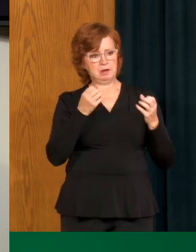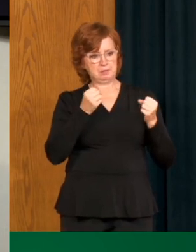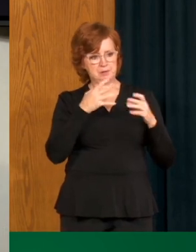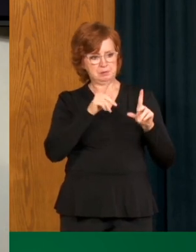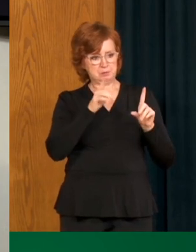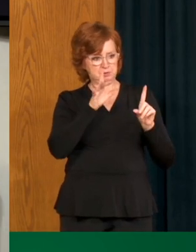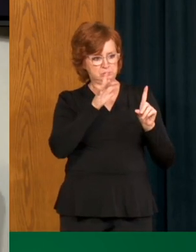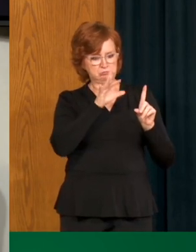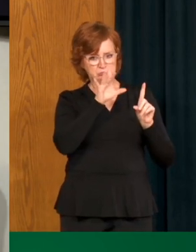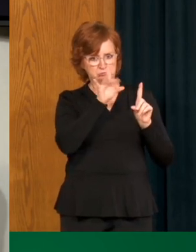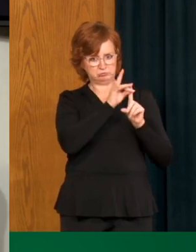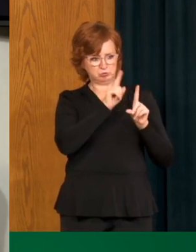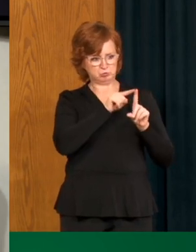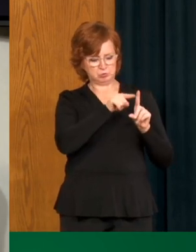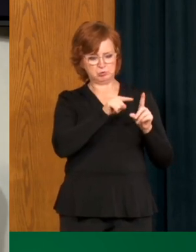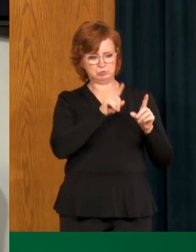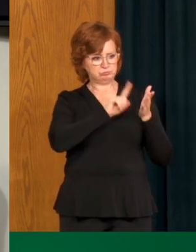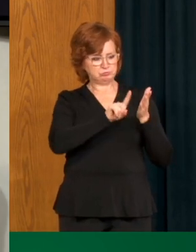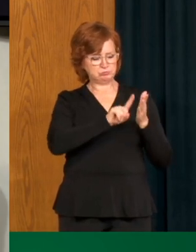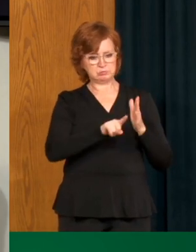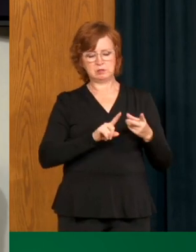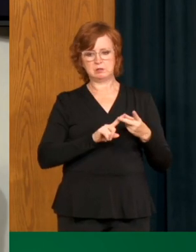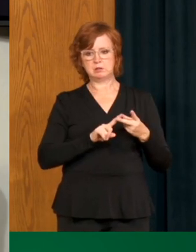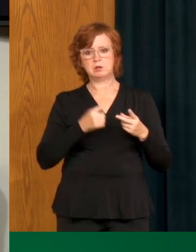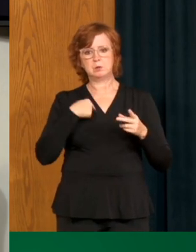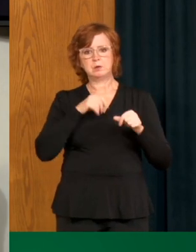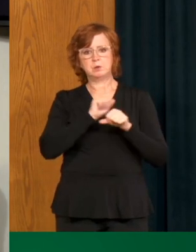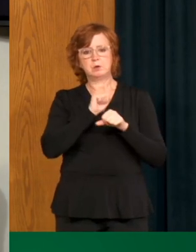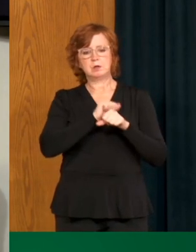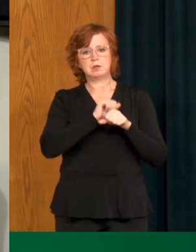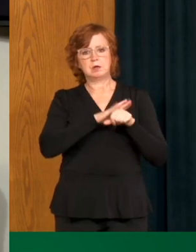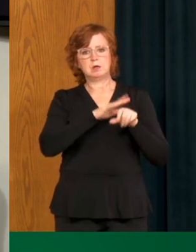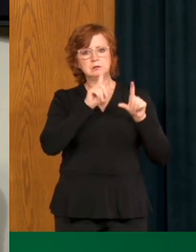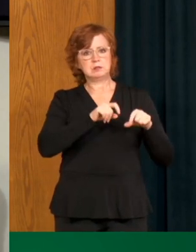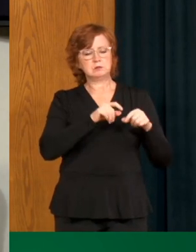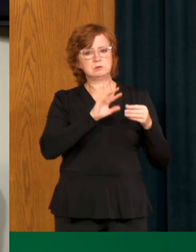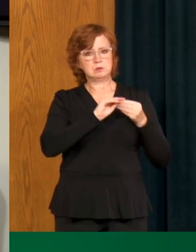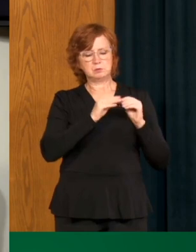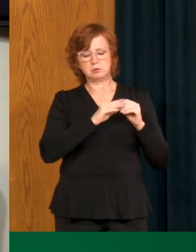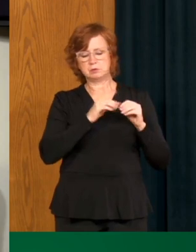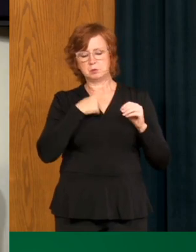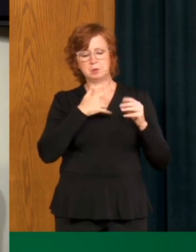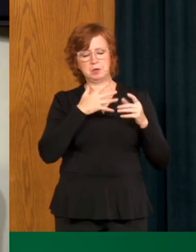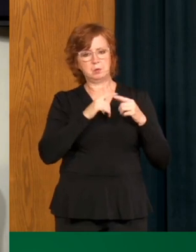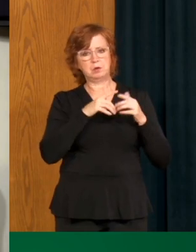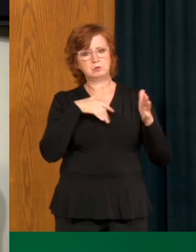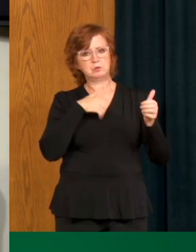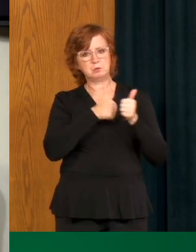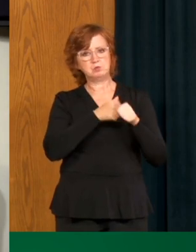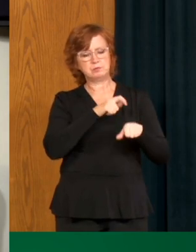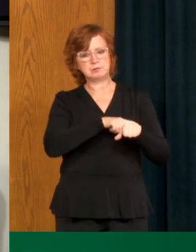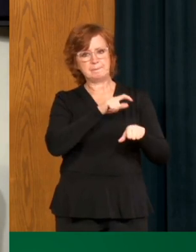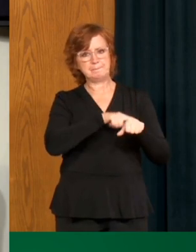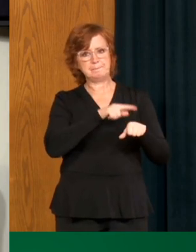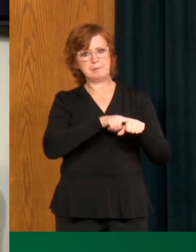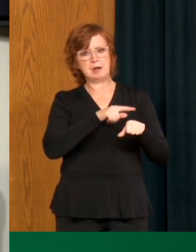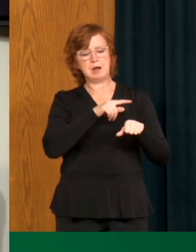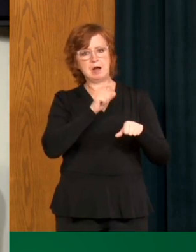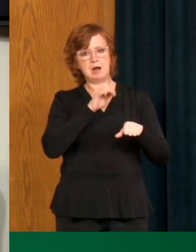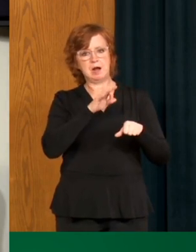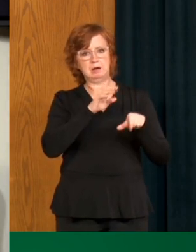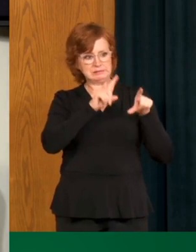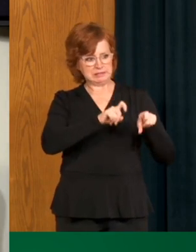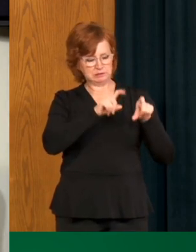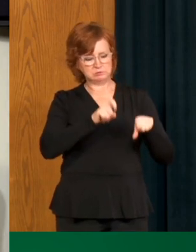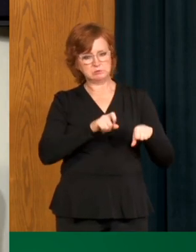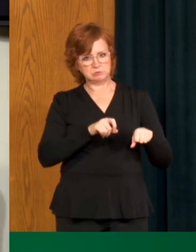increase in testing results as quickly as possible to make sure that testing everybody has timely access when they want to test